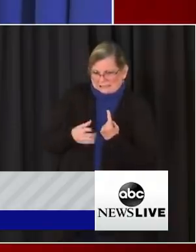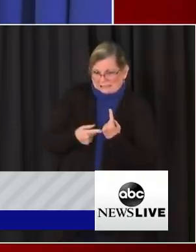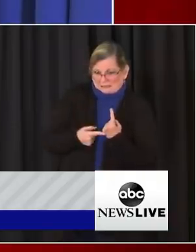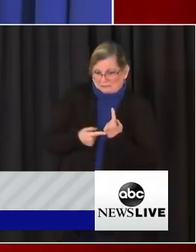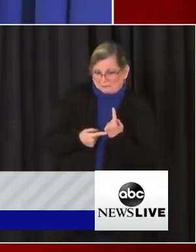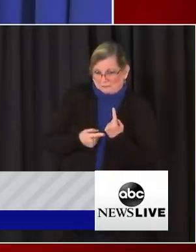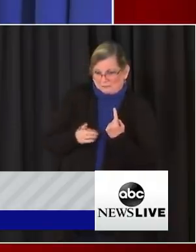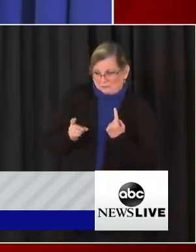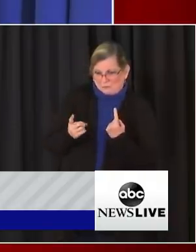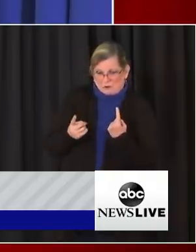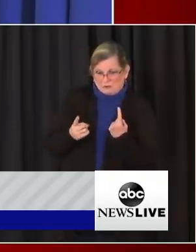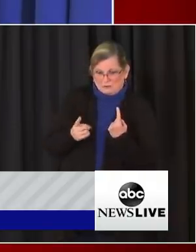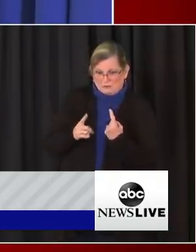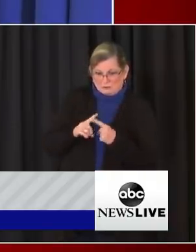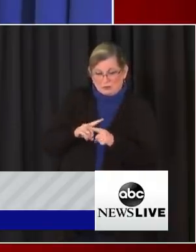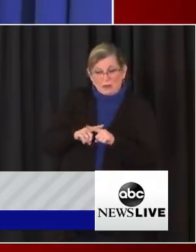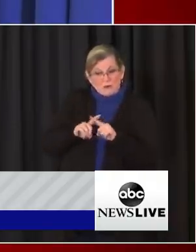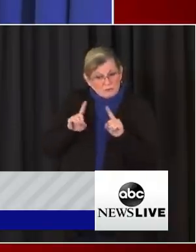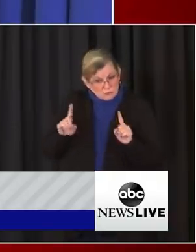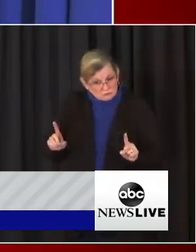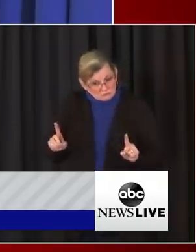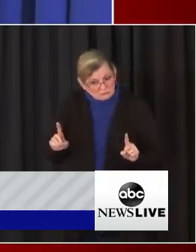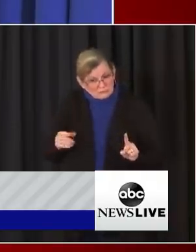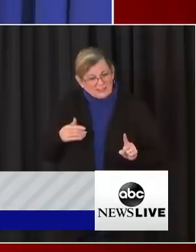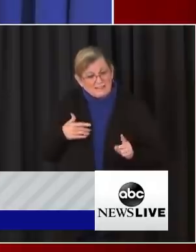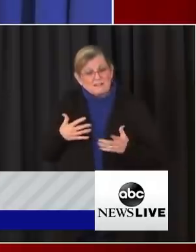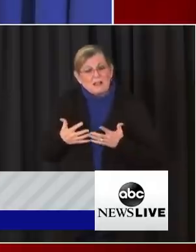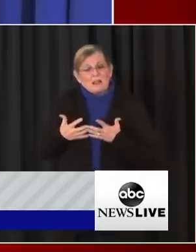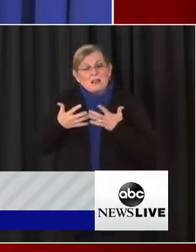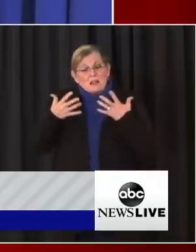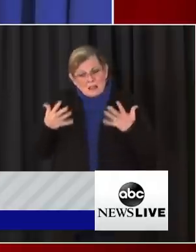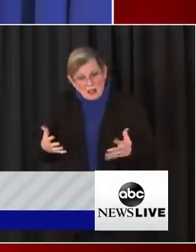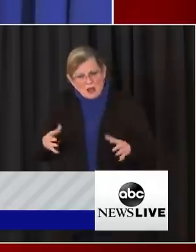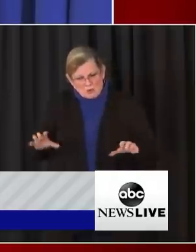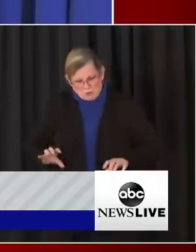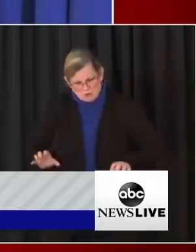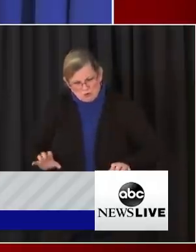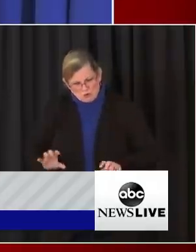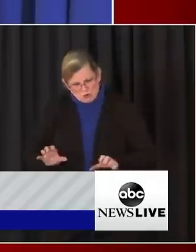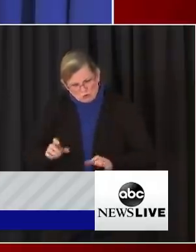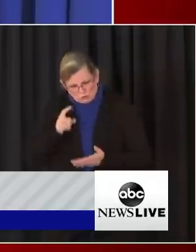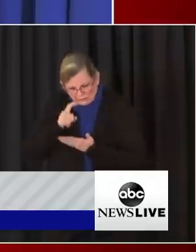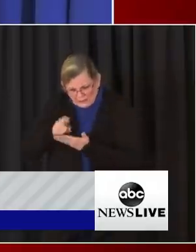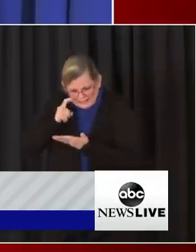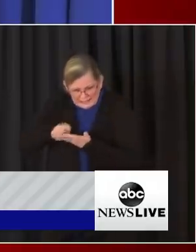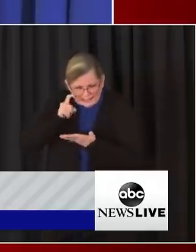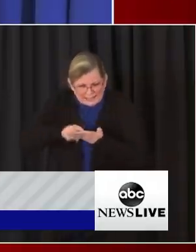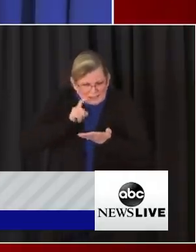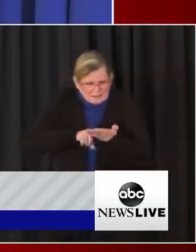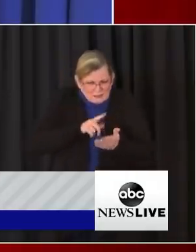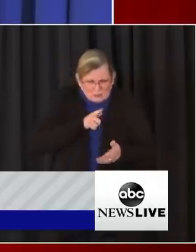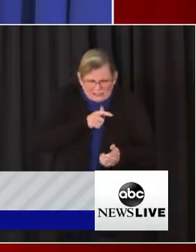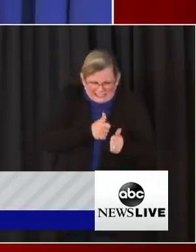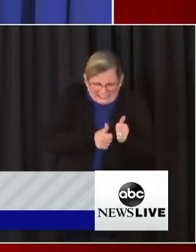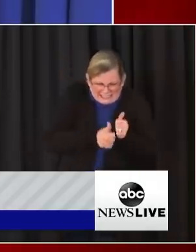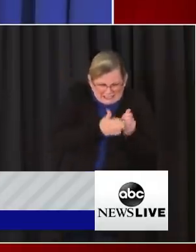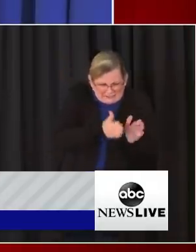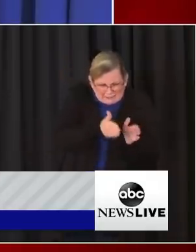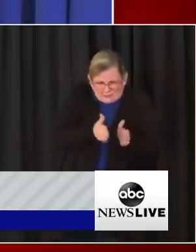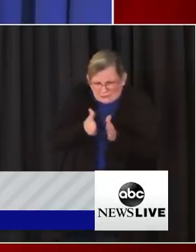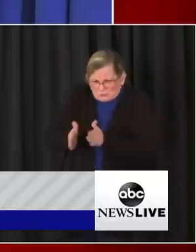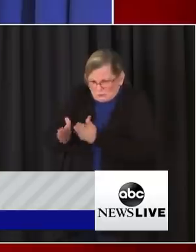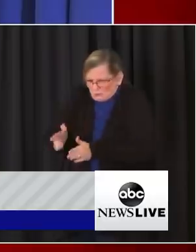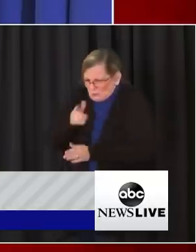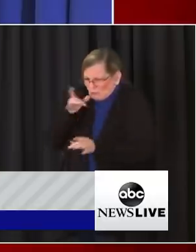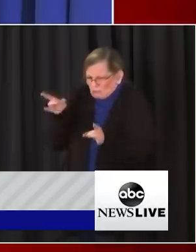the District of Columbia. However, we still have a significant amount of work ahead of us to identify and hold each and every